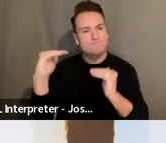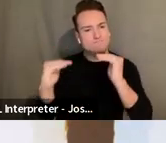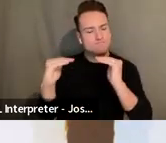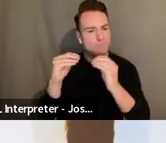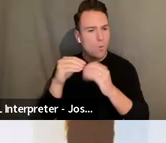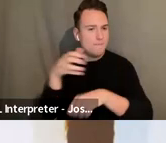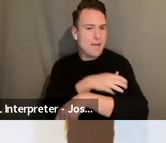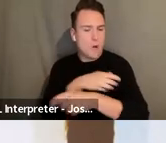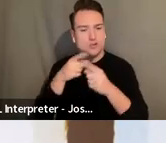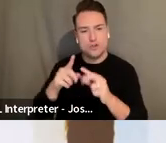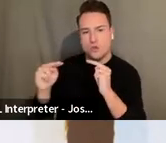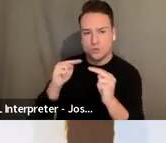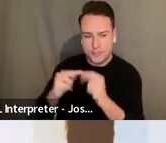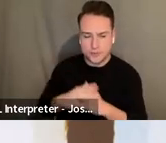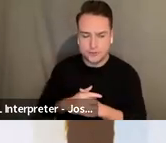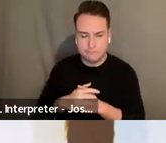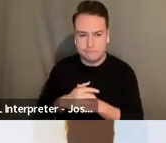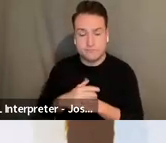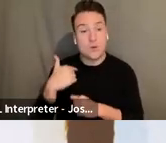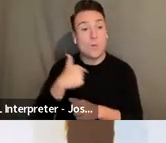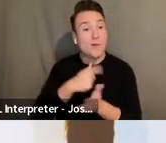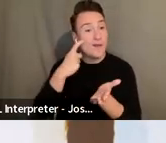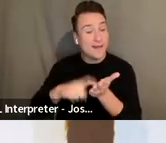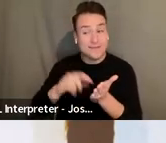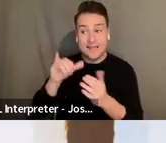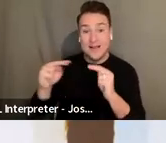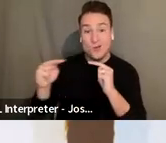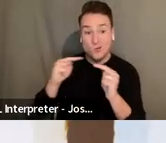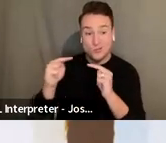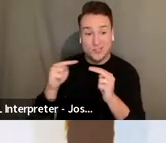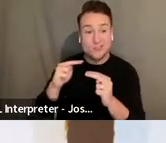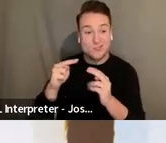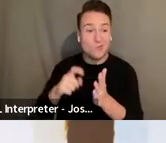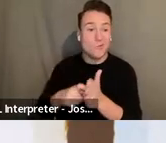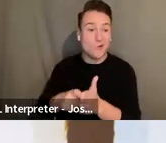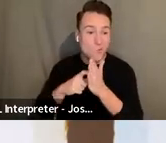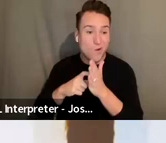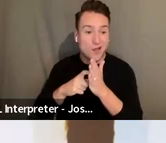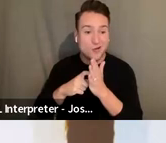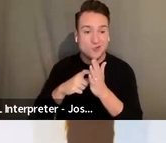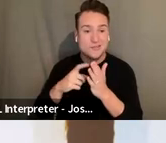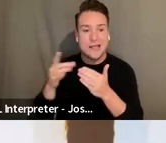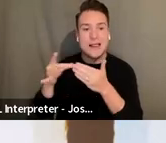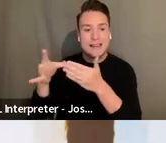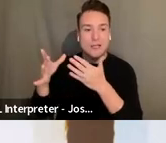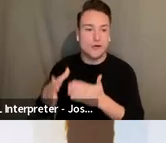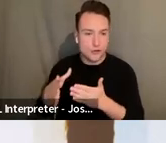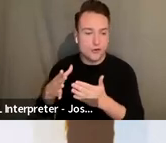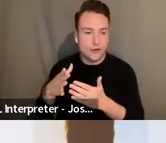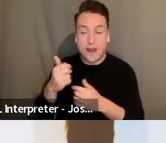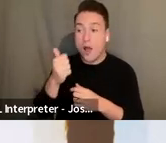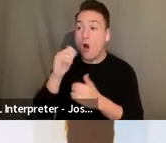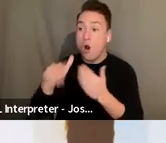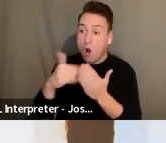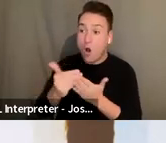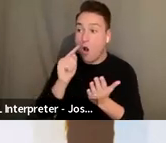We also recognize that this kind of negotiating requires labor, and we do have a requirement that all NTP funded projects have